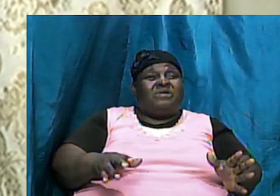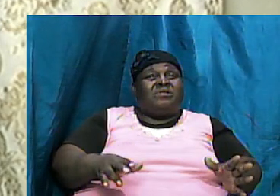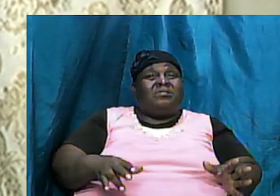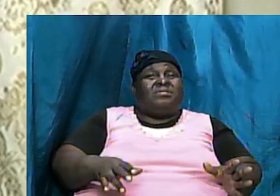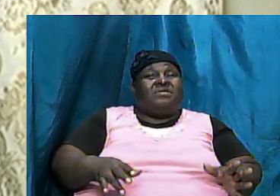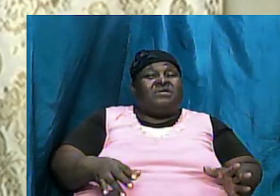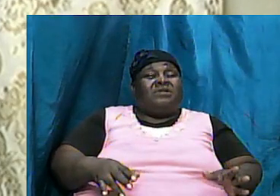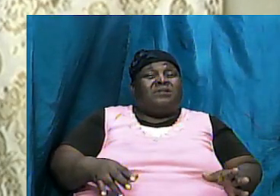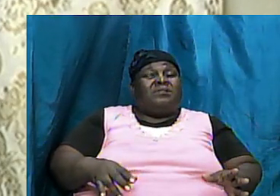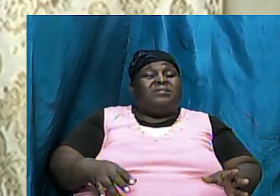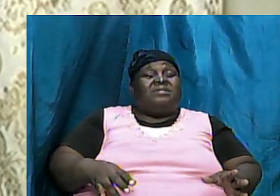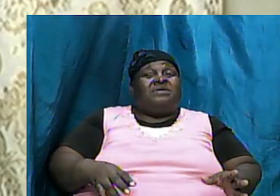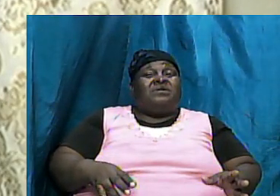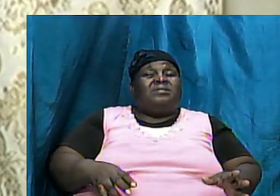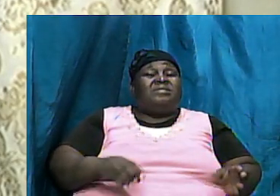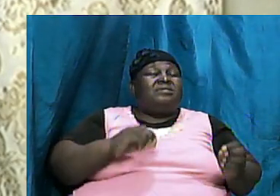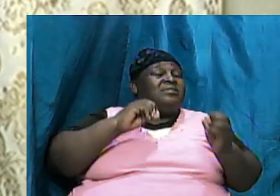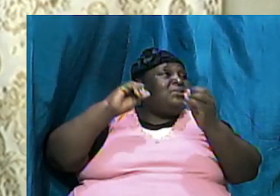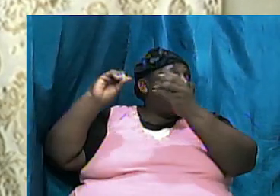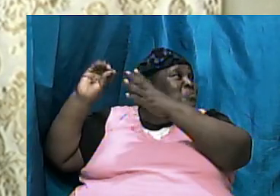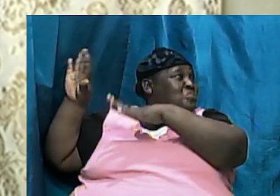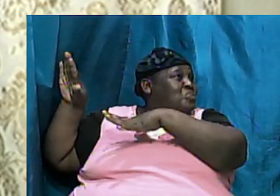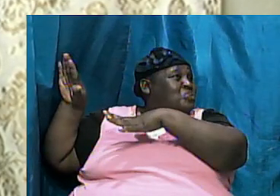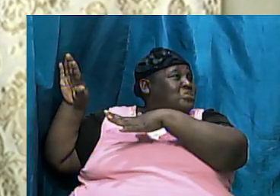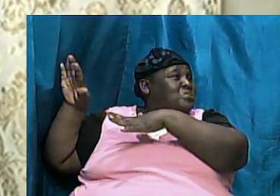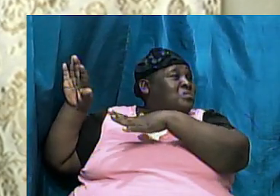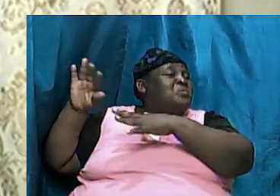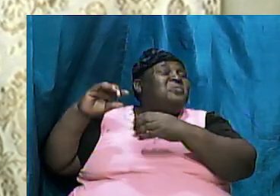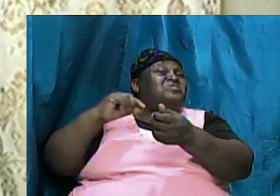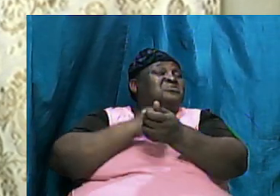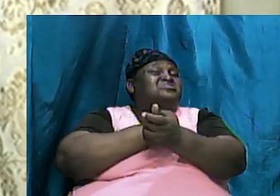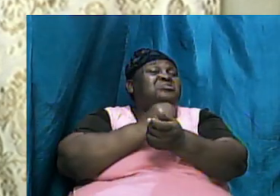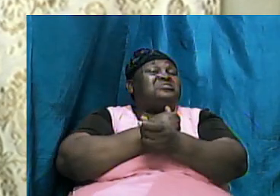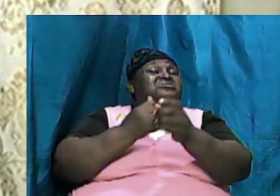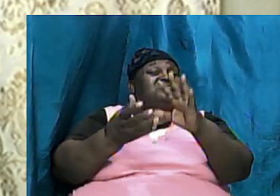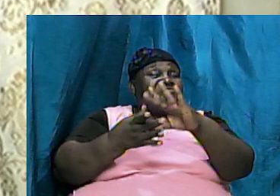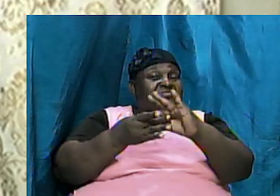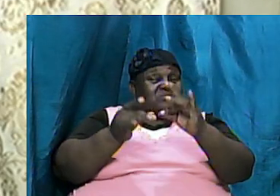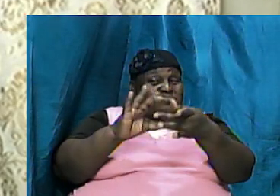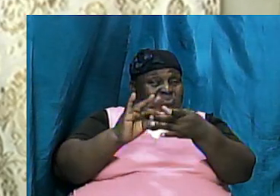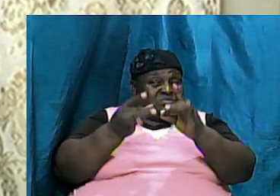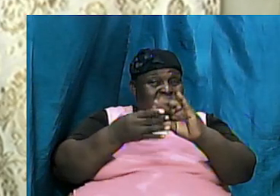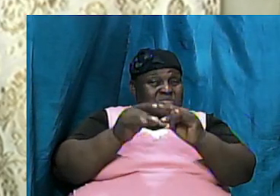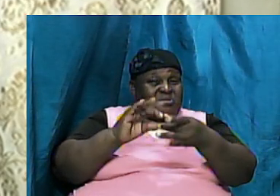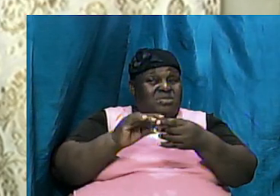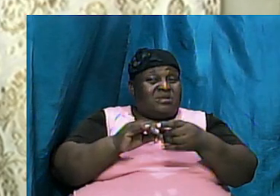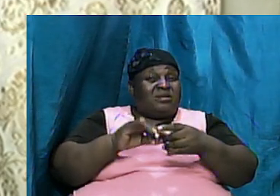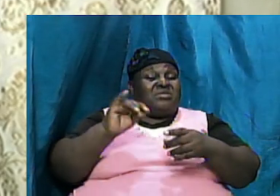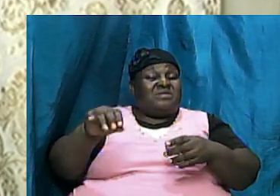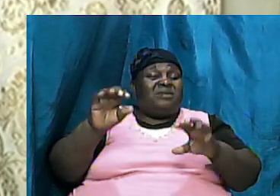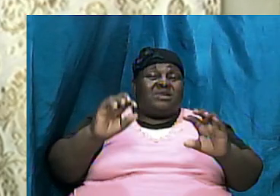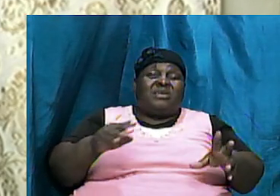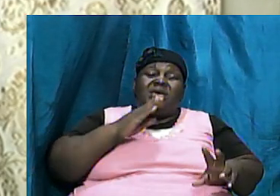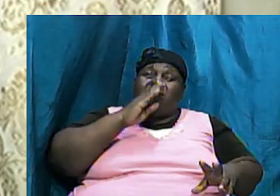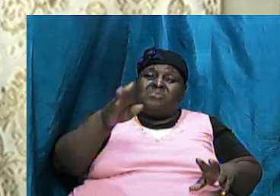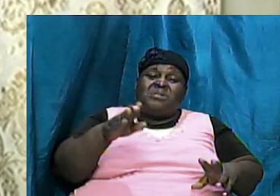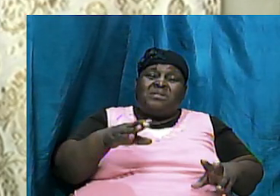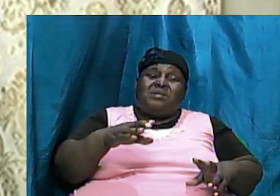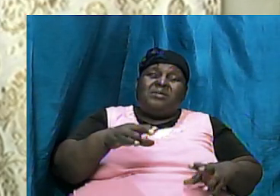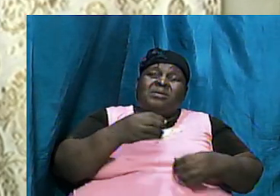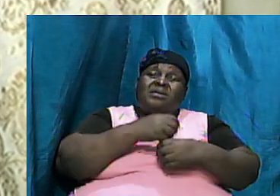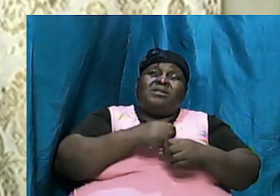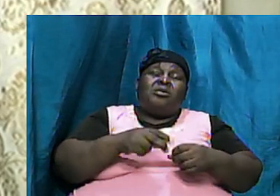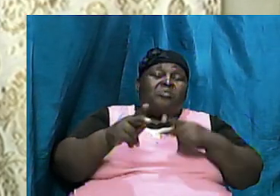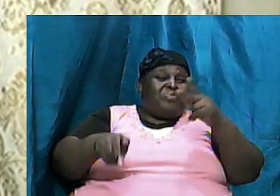Genesis story because if that can be cause so that folks are now